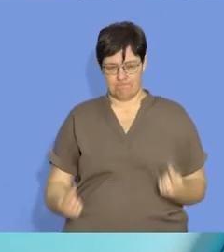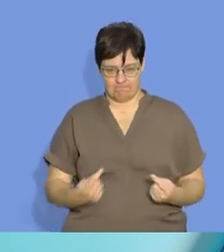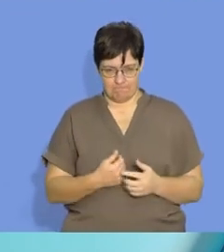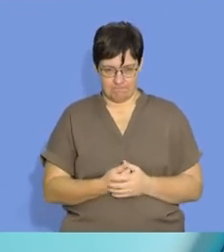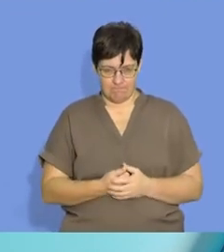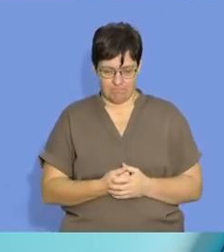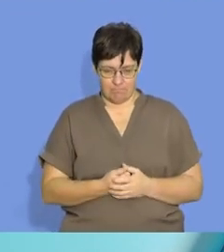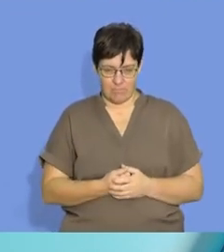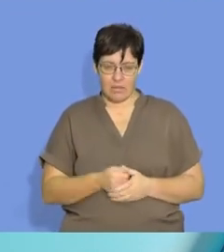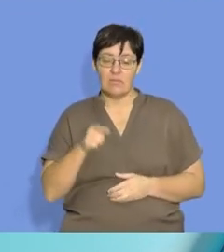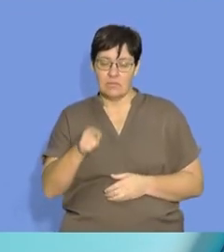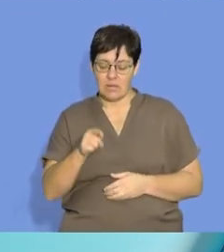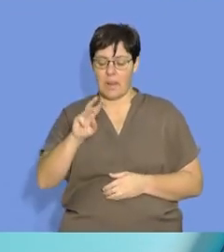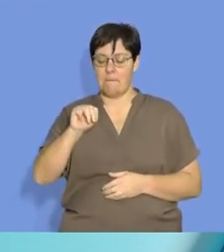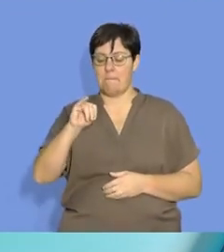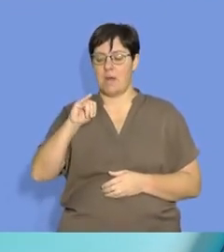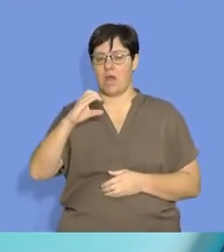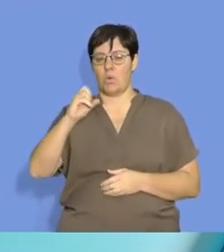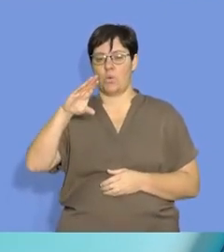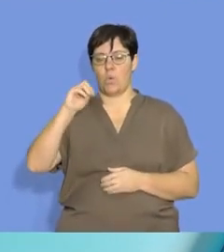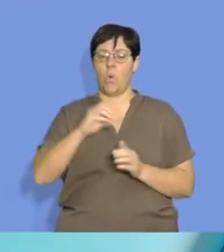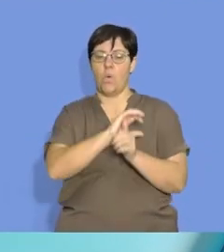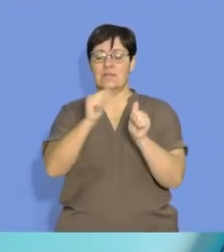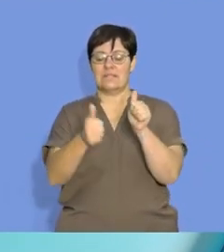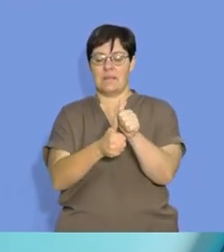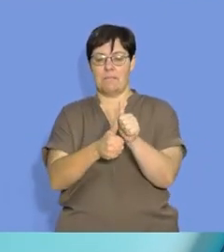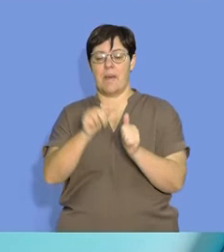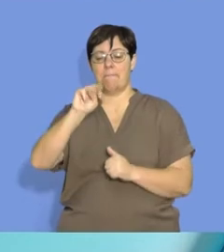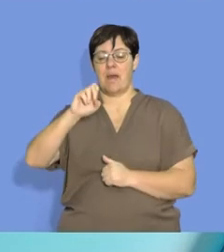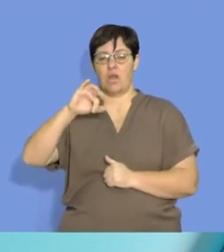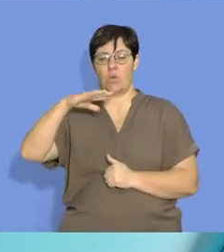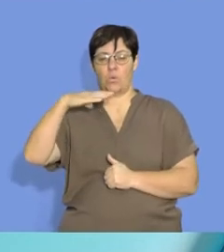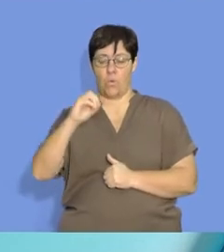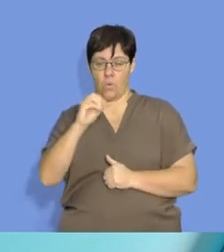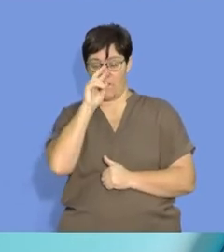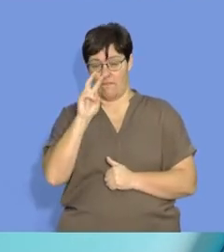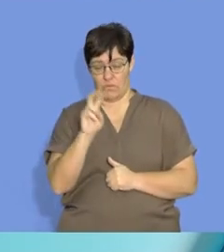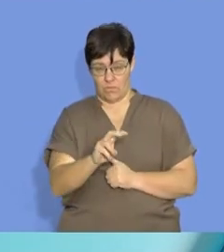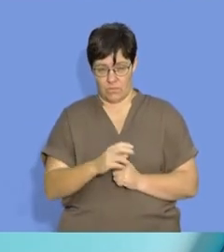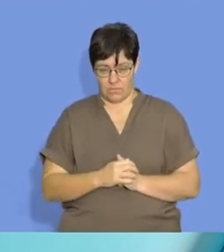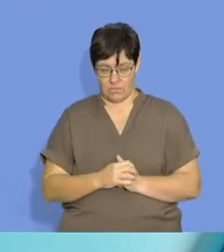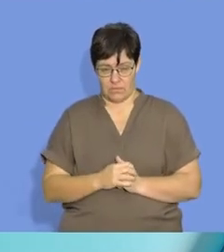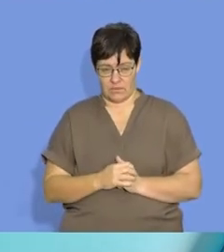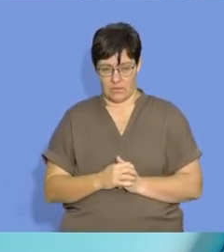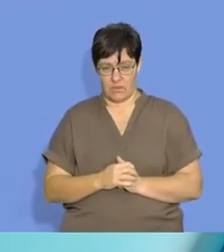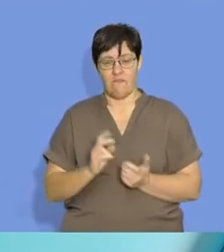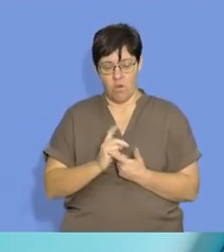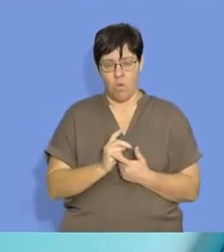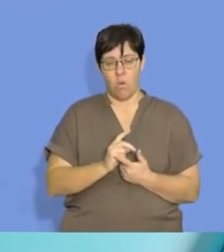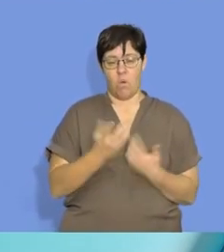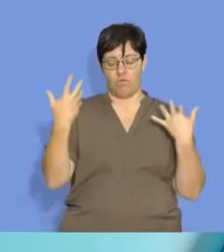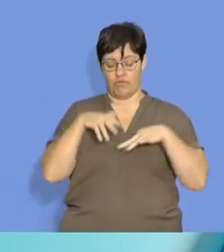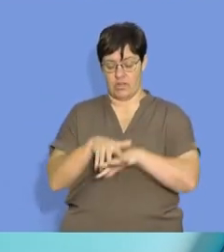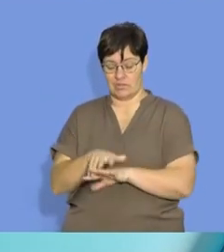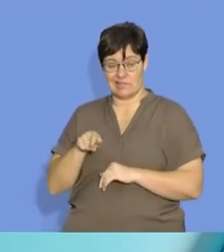with the naked eye? We call that the microscopic or the sub-micro view of this